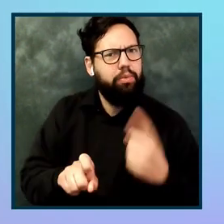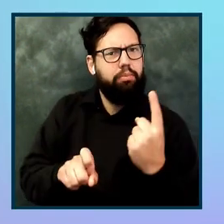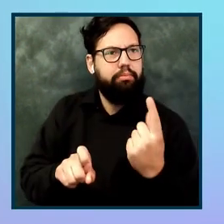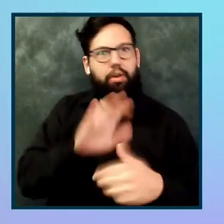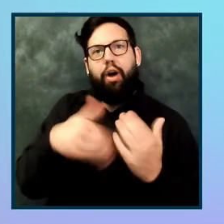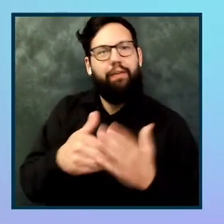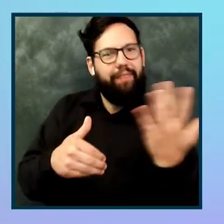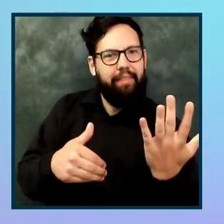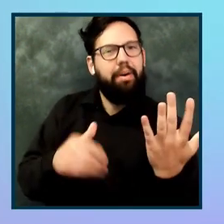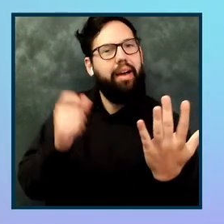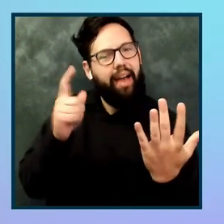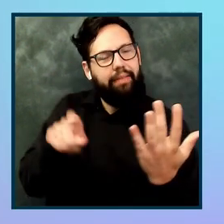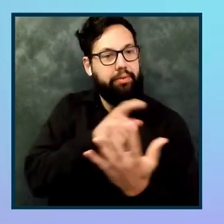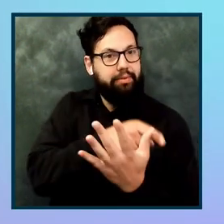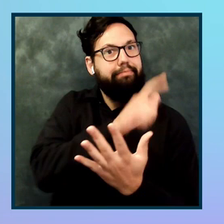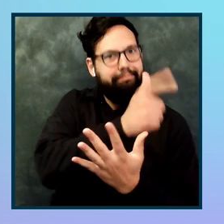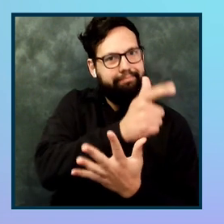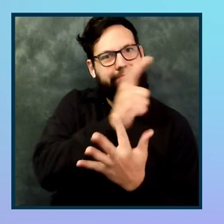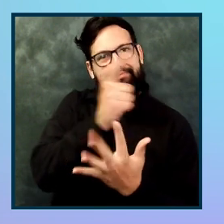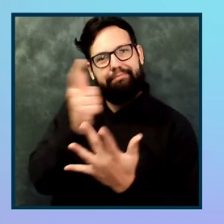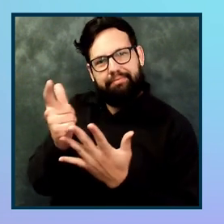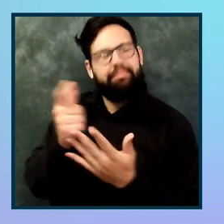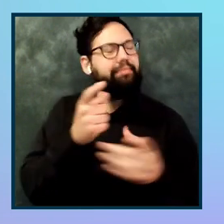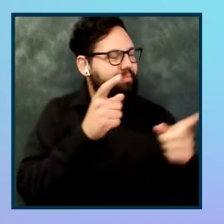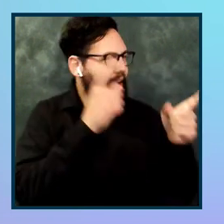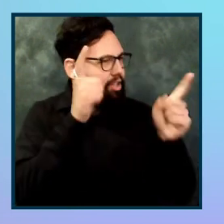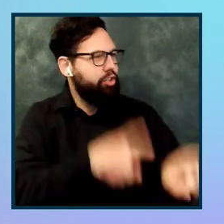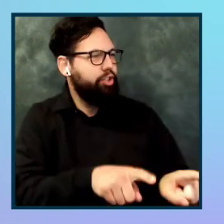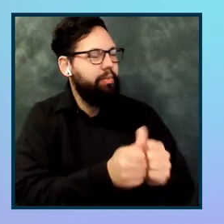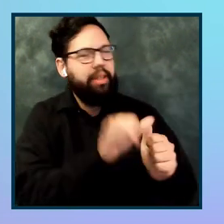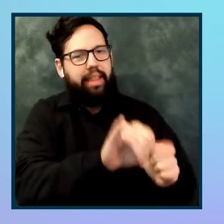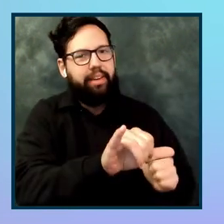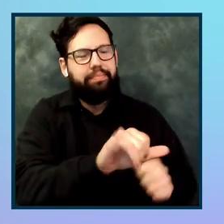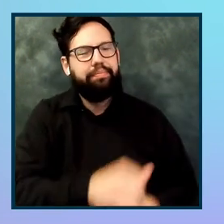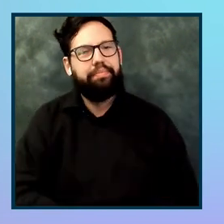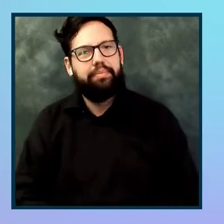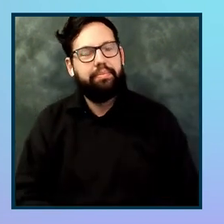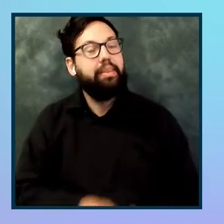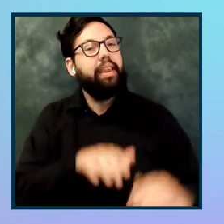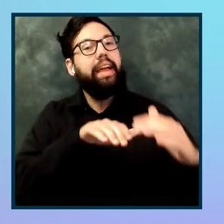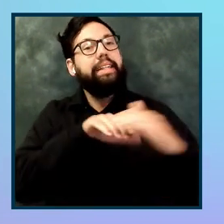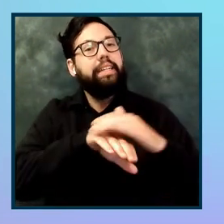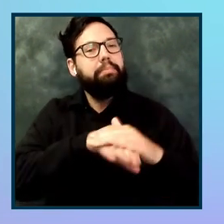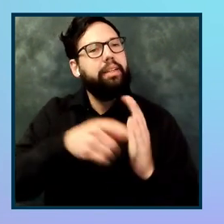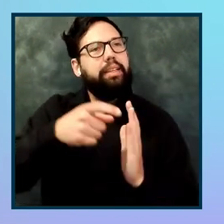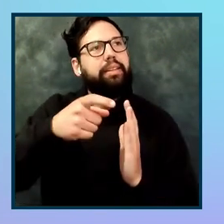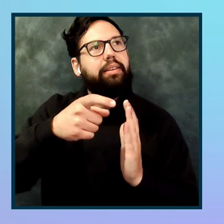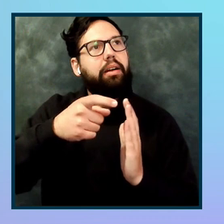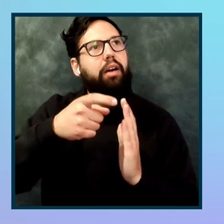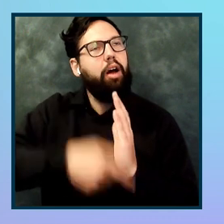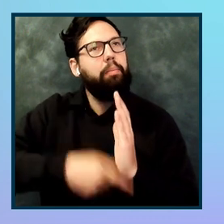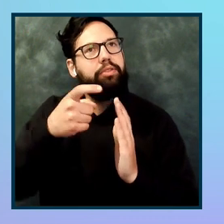Yeah, absolutely. I agree with that completely. So accessibility automation being a